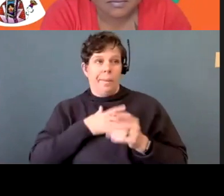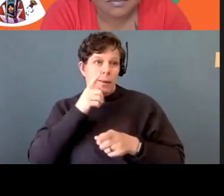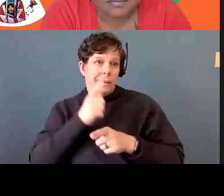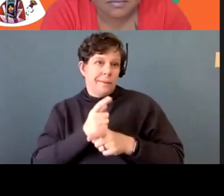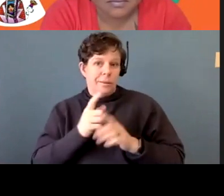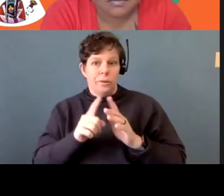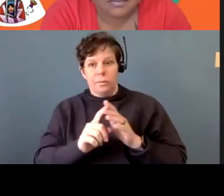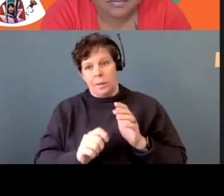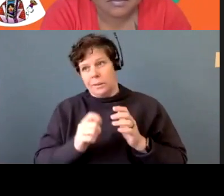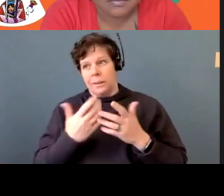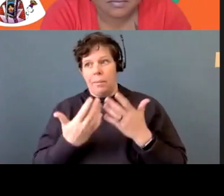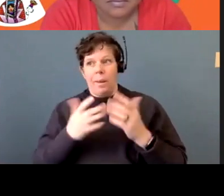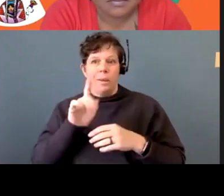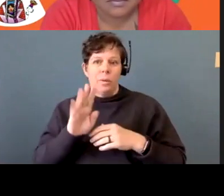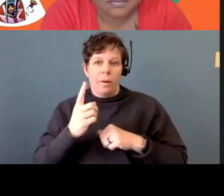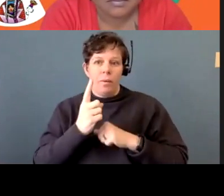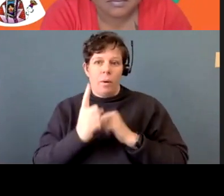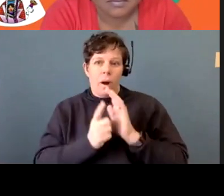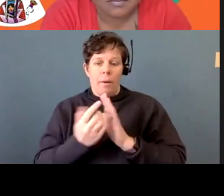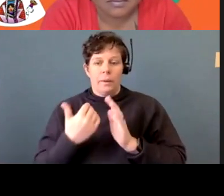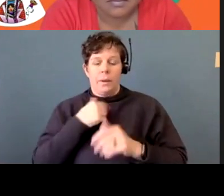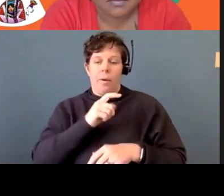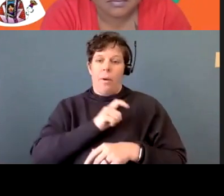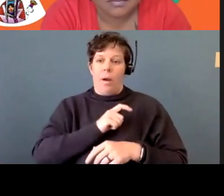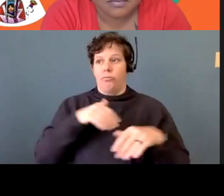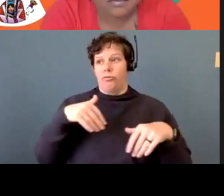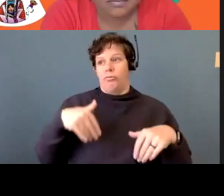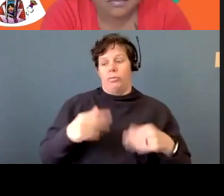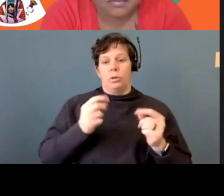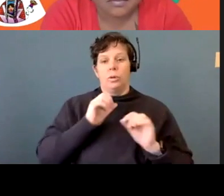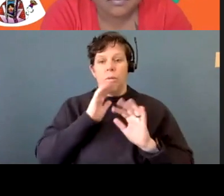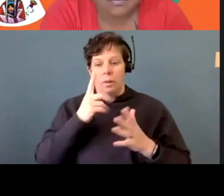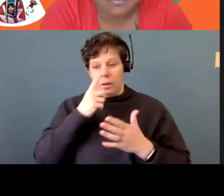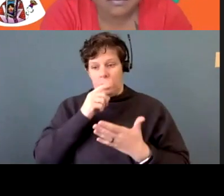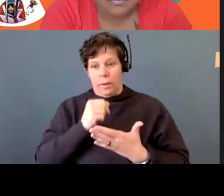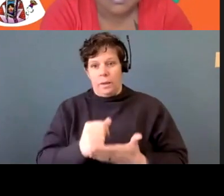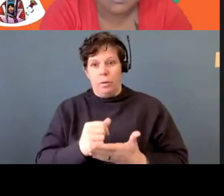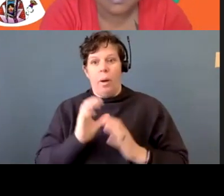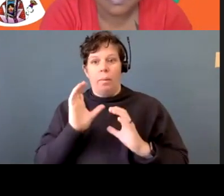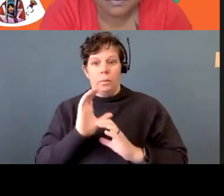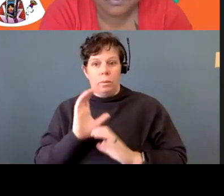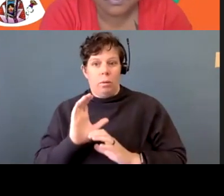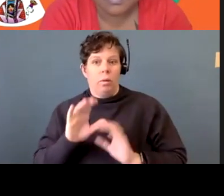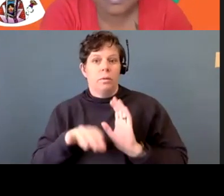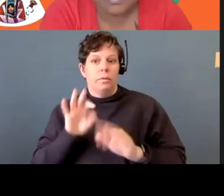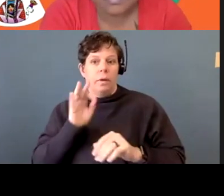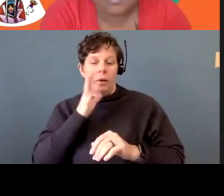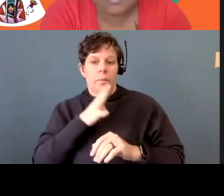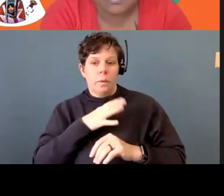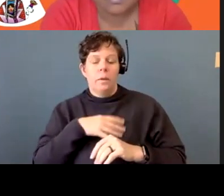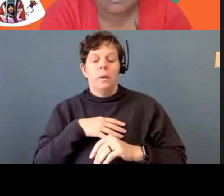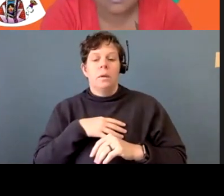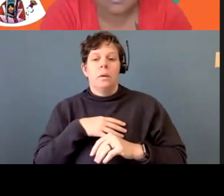hours ago and the cops aren't doing anything. We need to help. need to find these women. So what we do is we